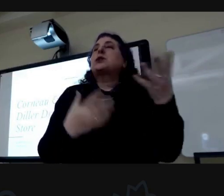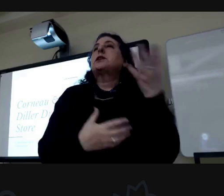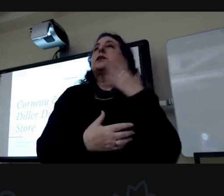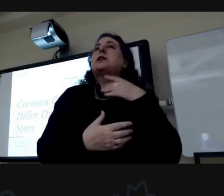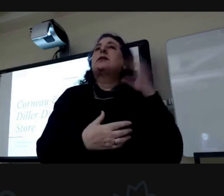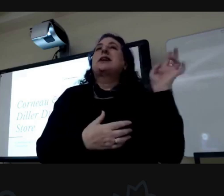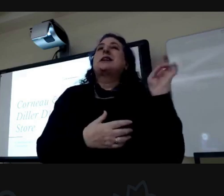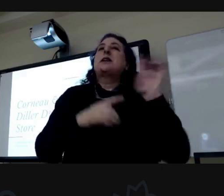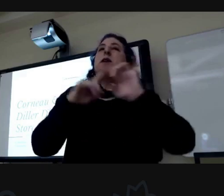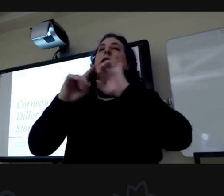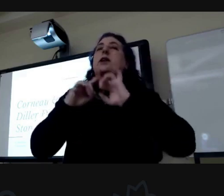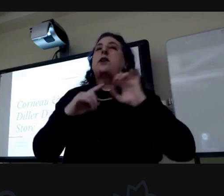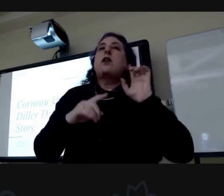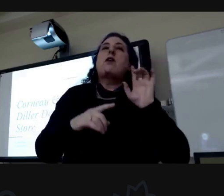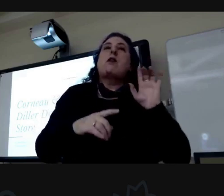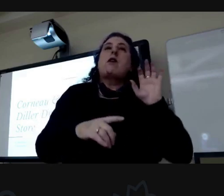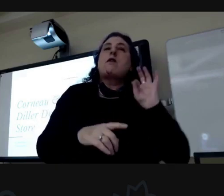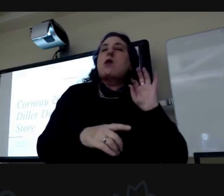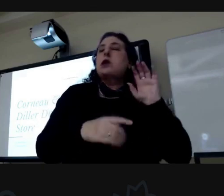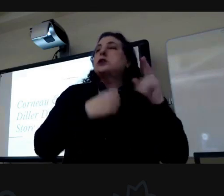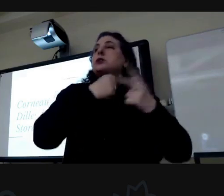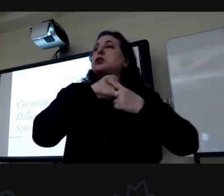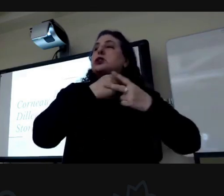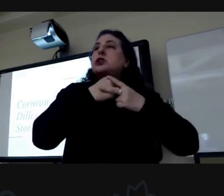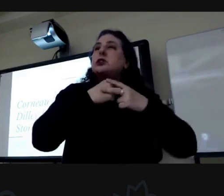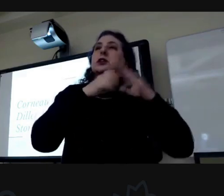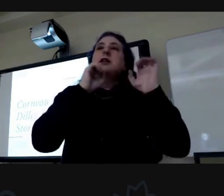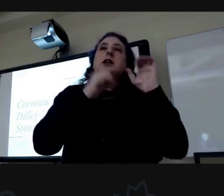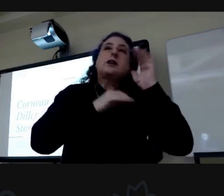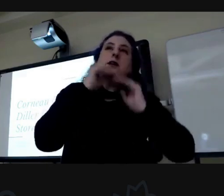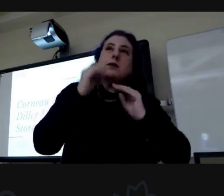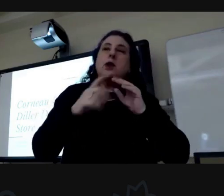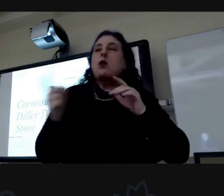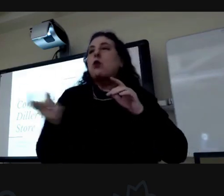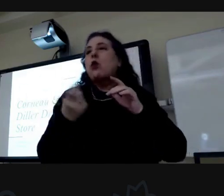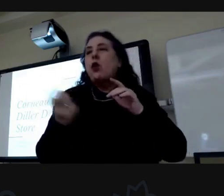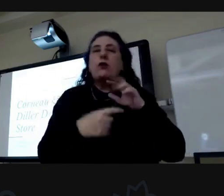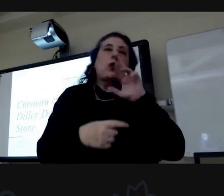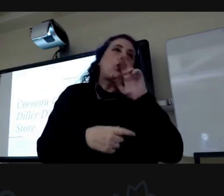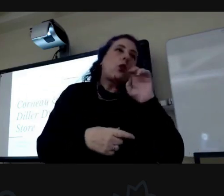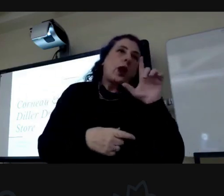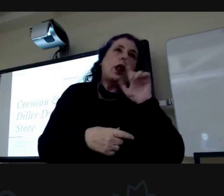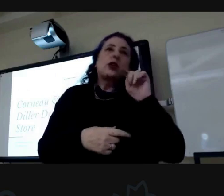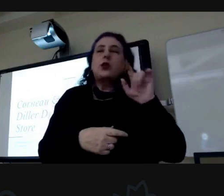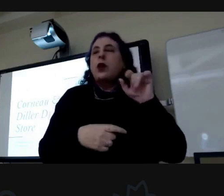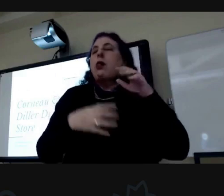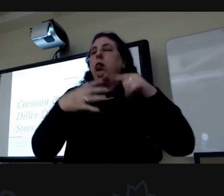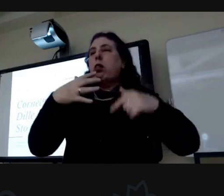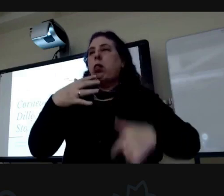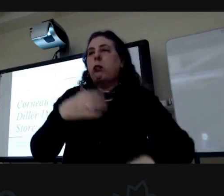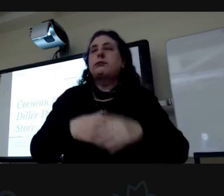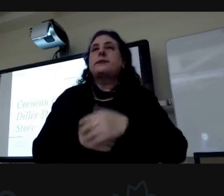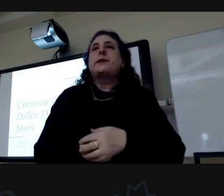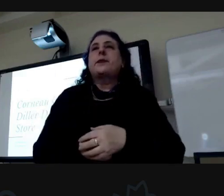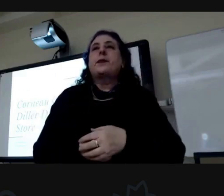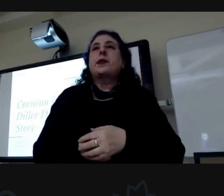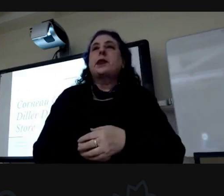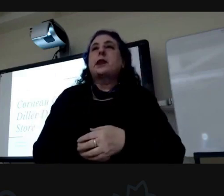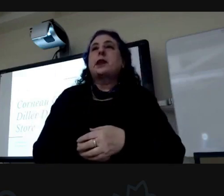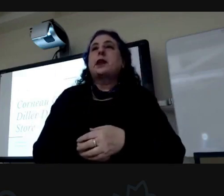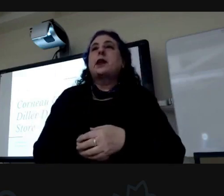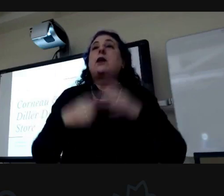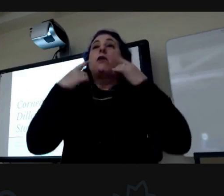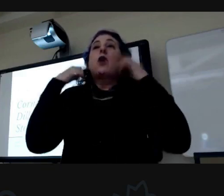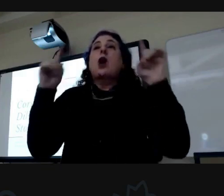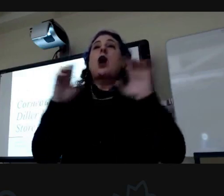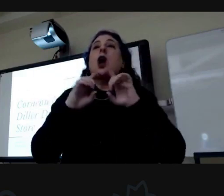seven forest preserves educational facilities golf course kick-a-boo rail trail and so much more and in fulfillment